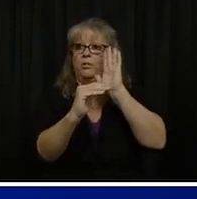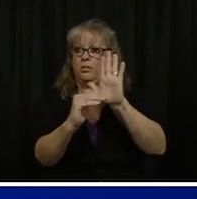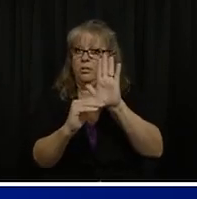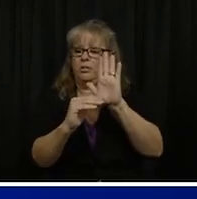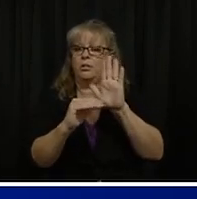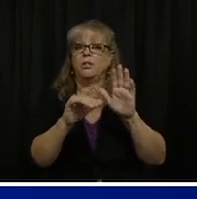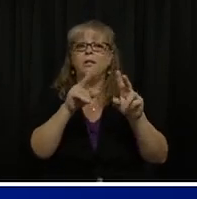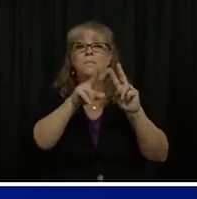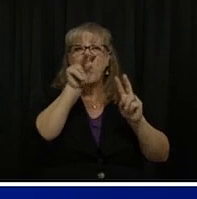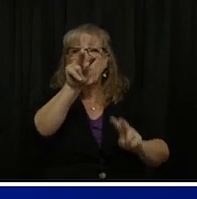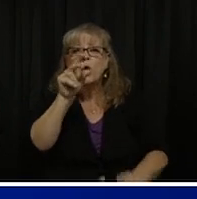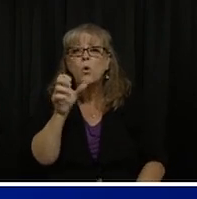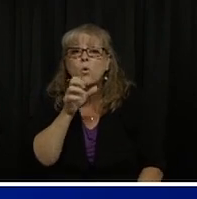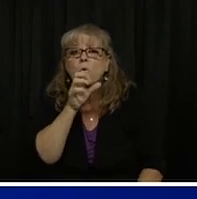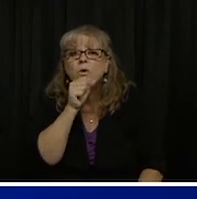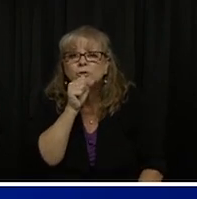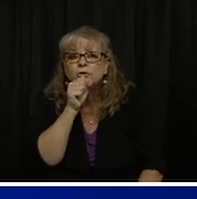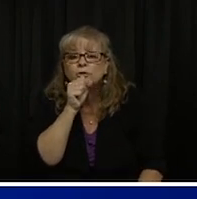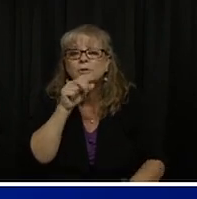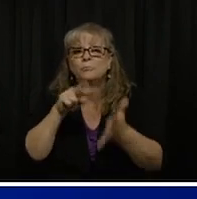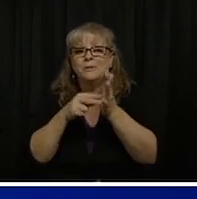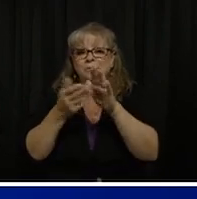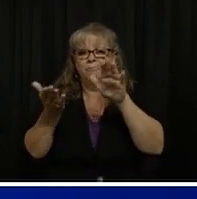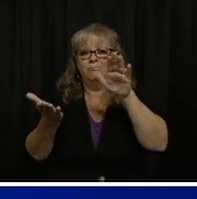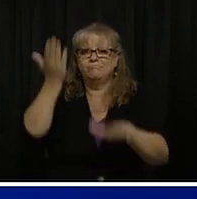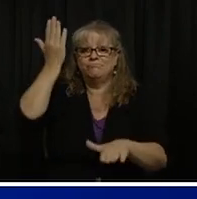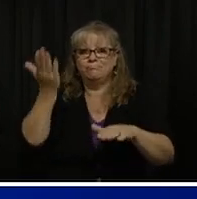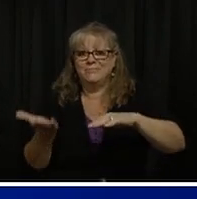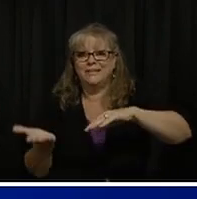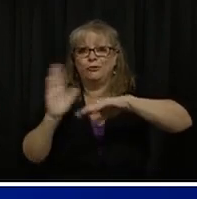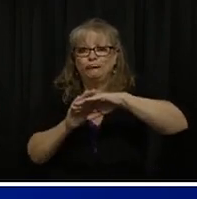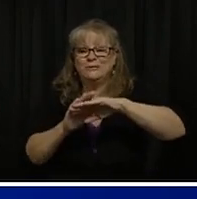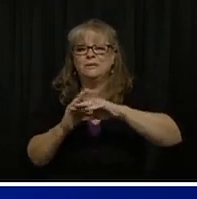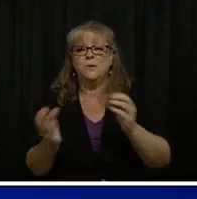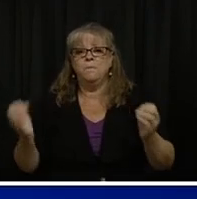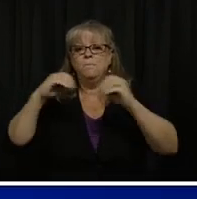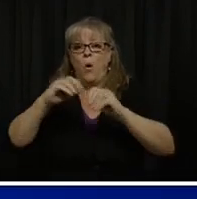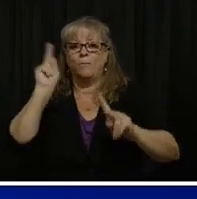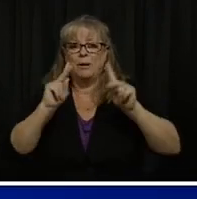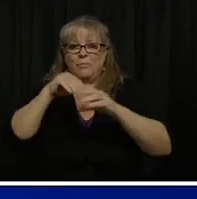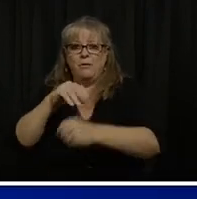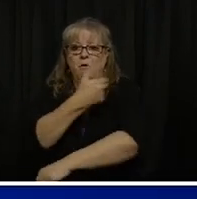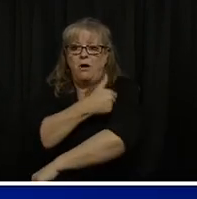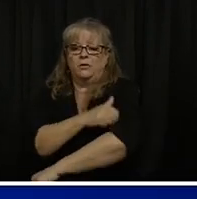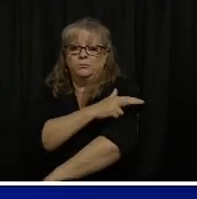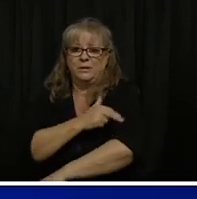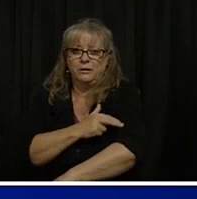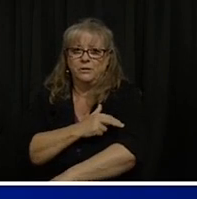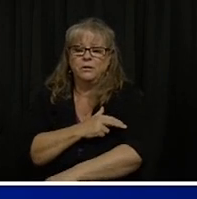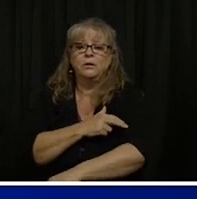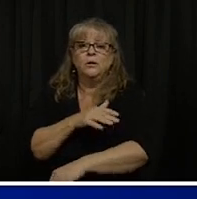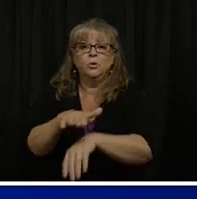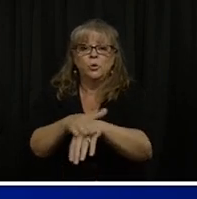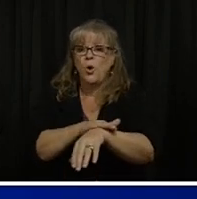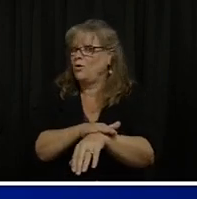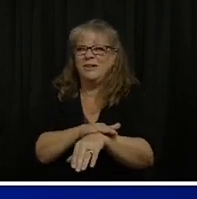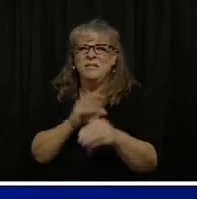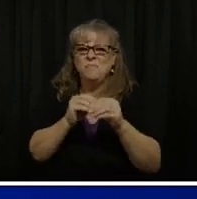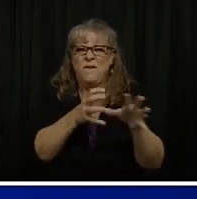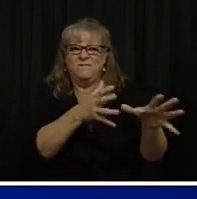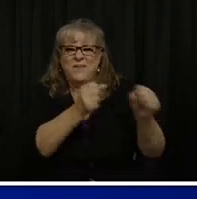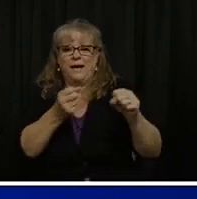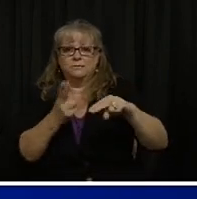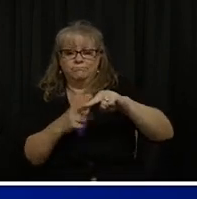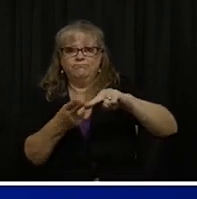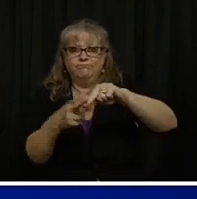you start to see an increase in the number of hospitalizations in the state, an acceleration of the increase of hospitalizations. And so what I'm